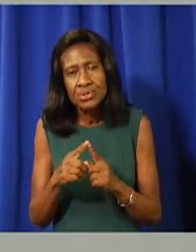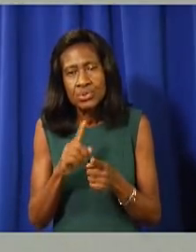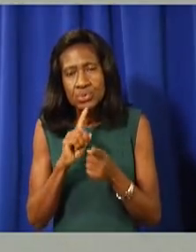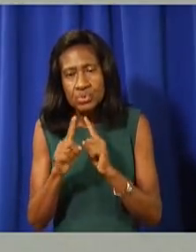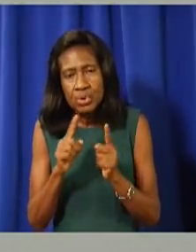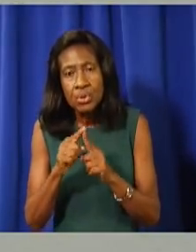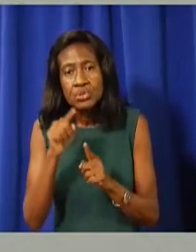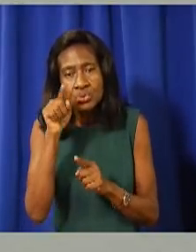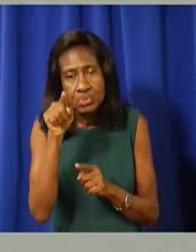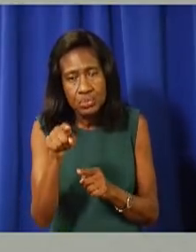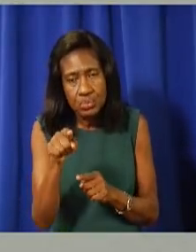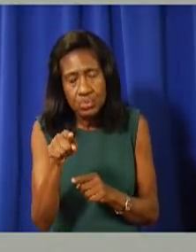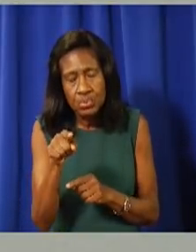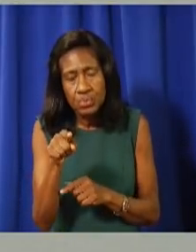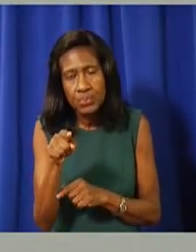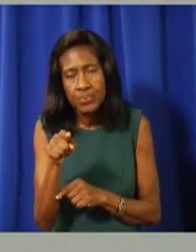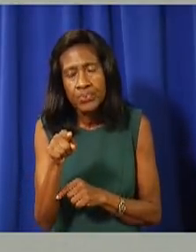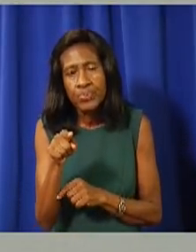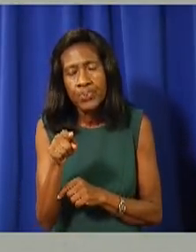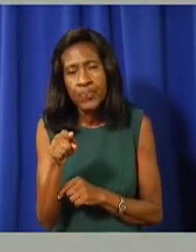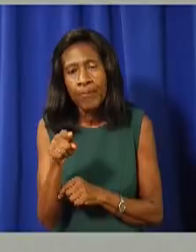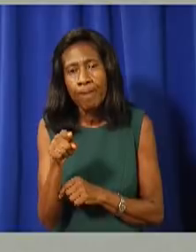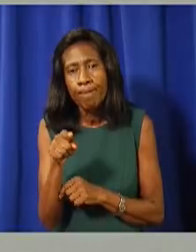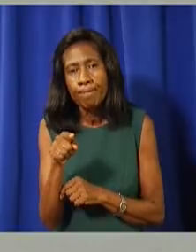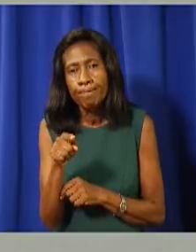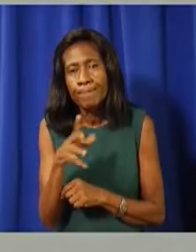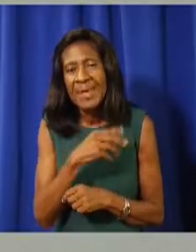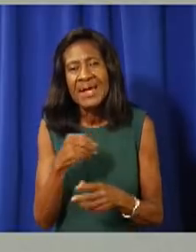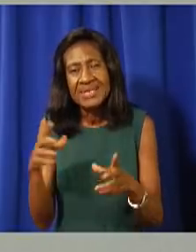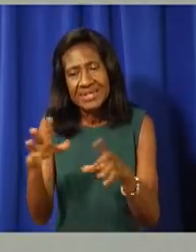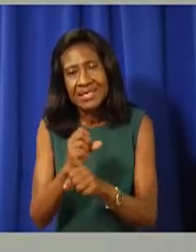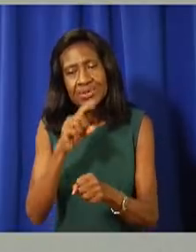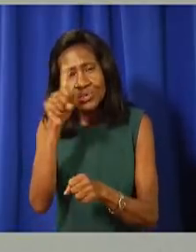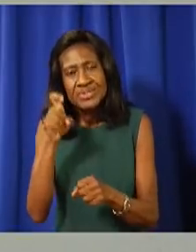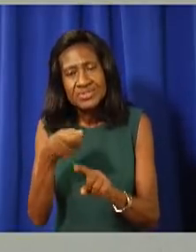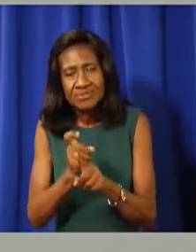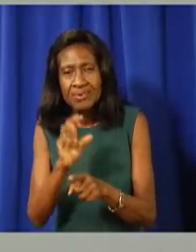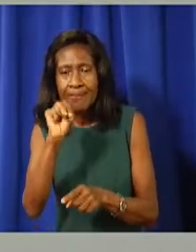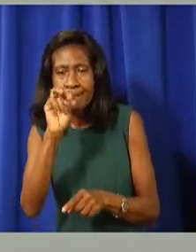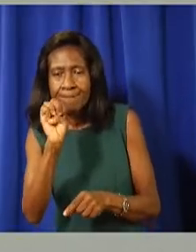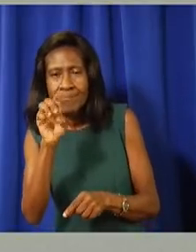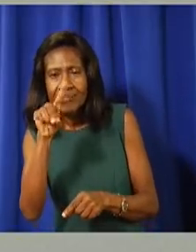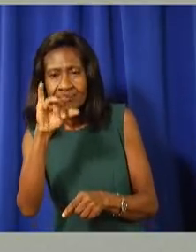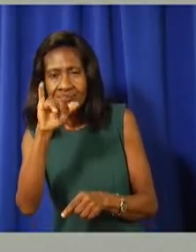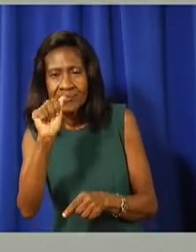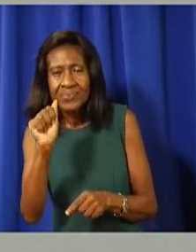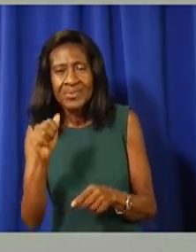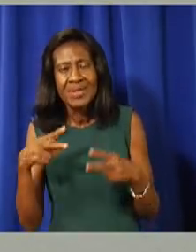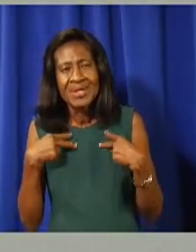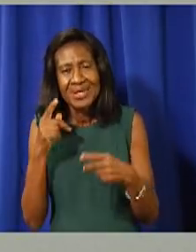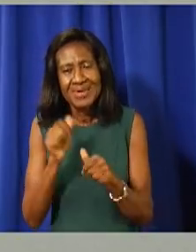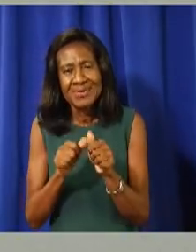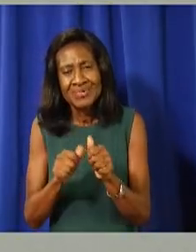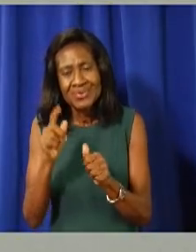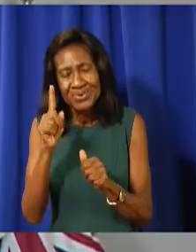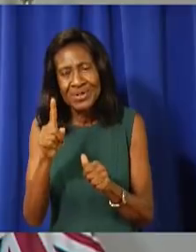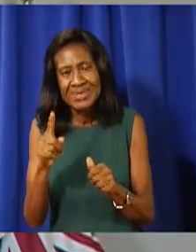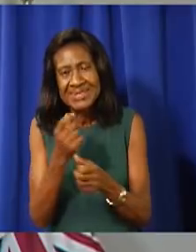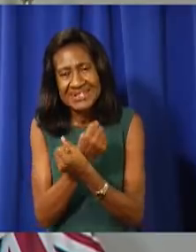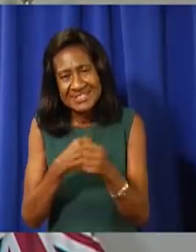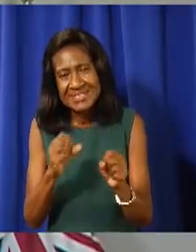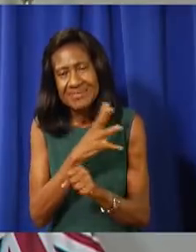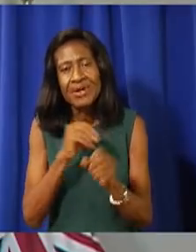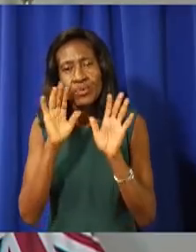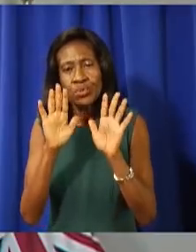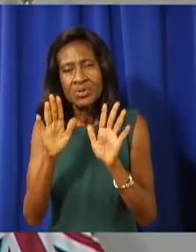and have, have this engagement with the, with the media. Um, and I want to wish everyone a safe and wonderful rest of the week. All right. Thank you